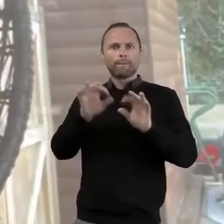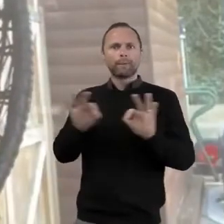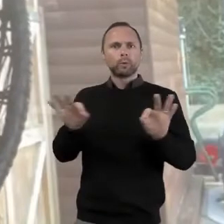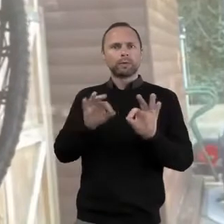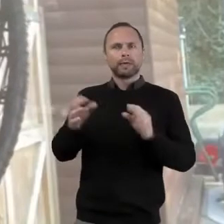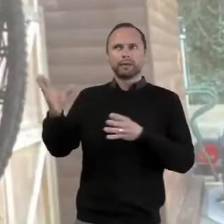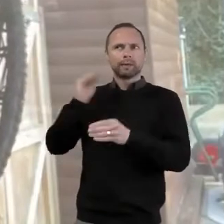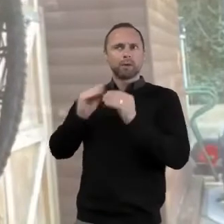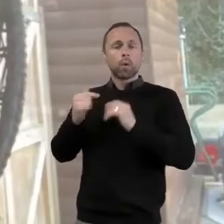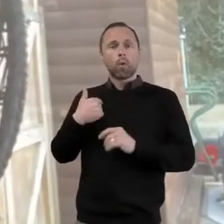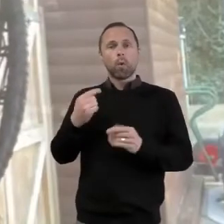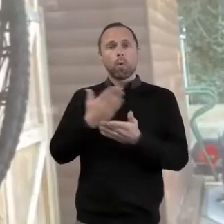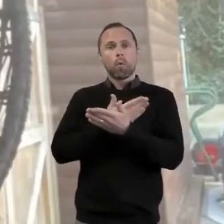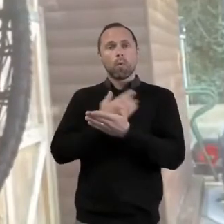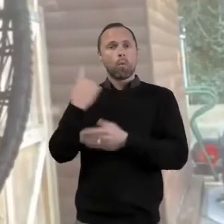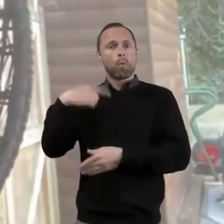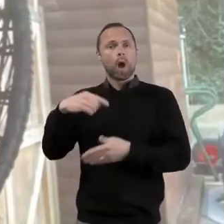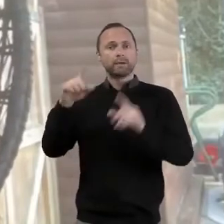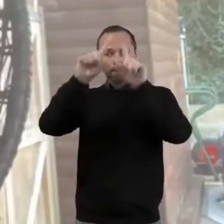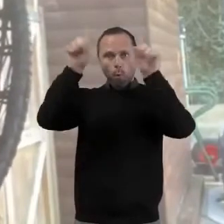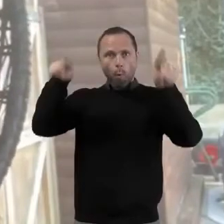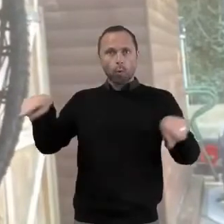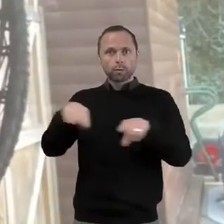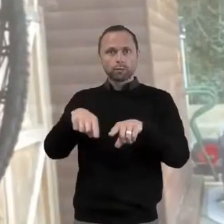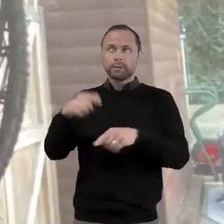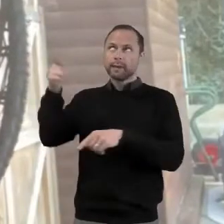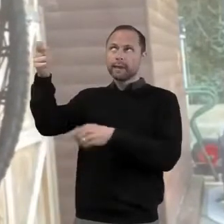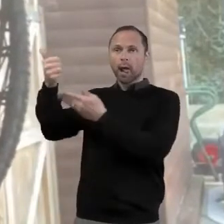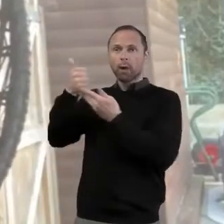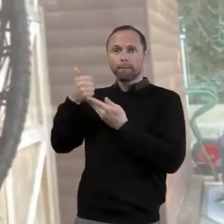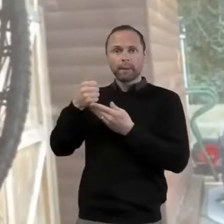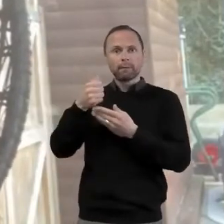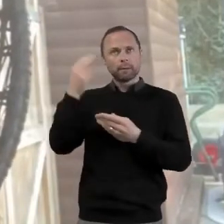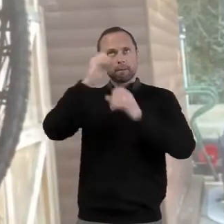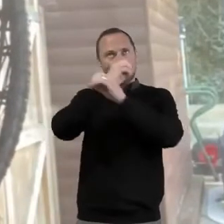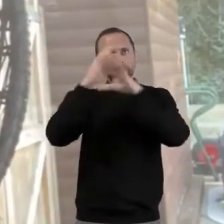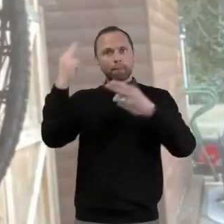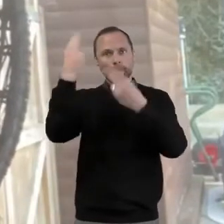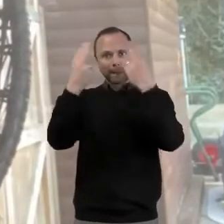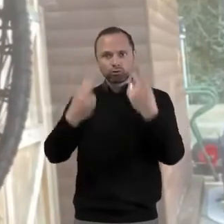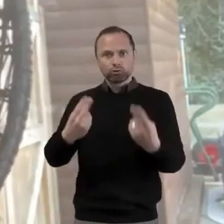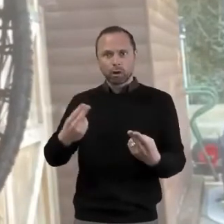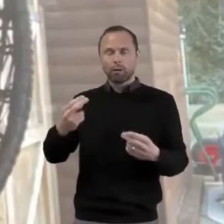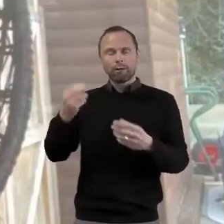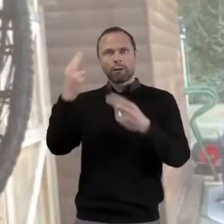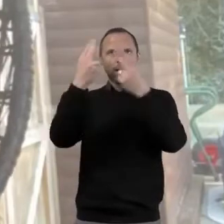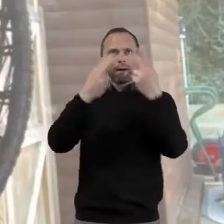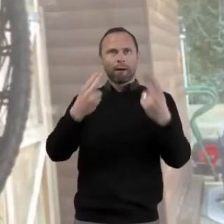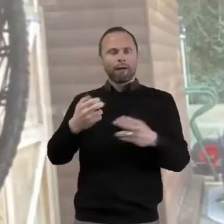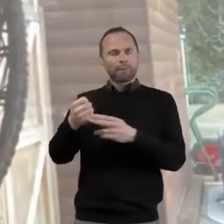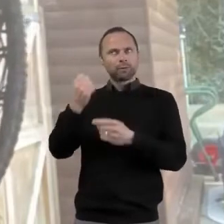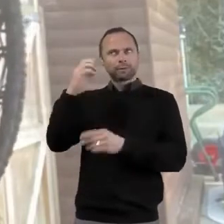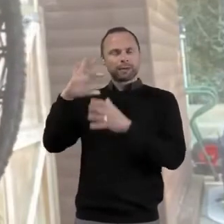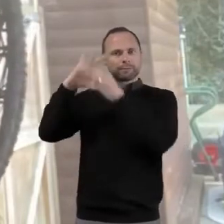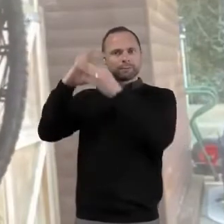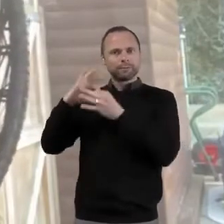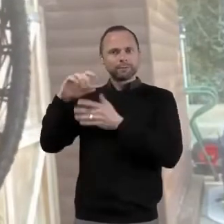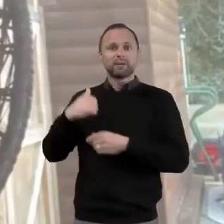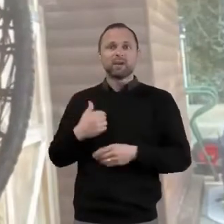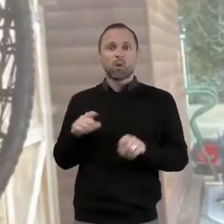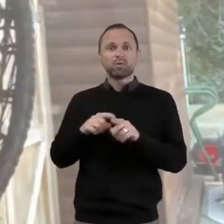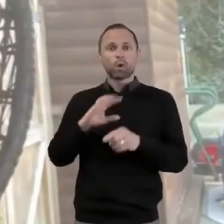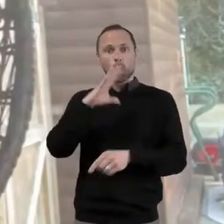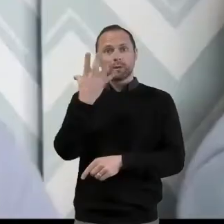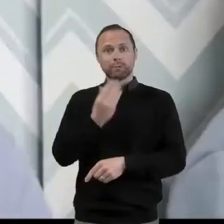whiteboard in my head and God draws me pictures. And sometimes I think about the Holy Spirit being